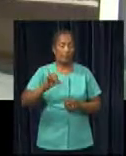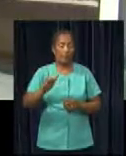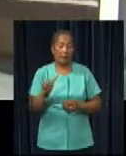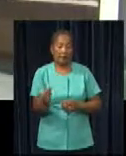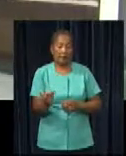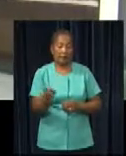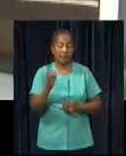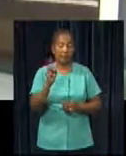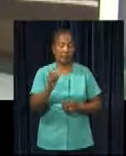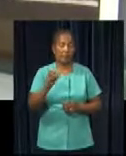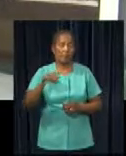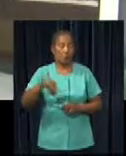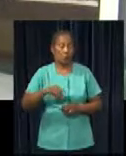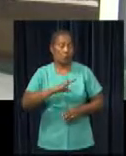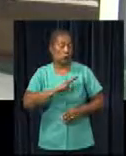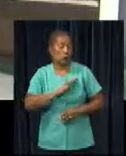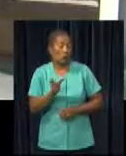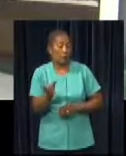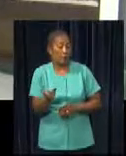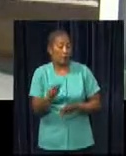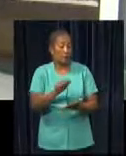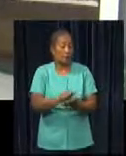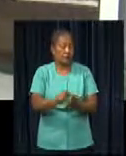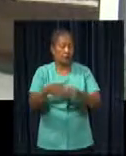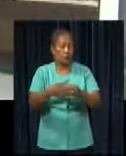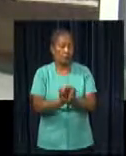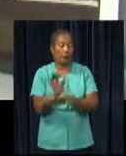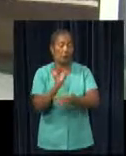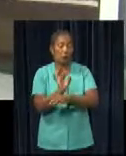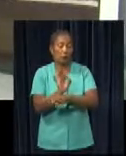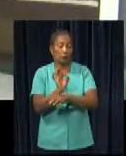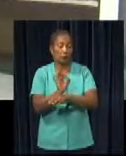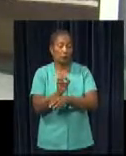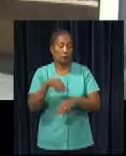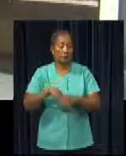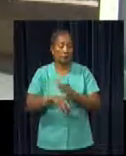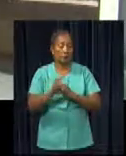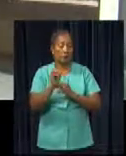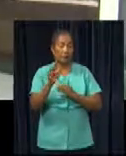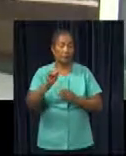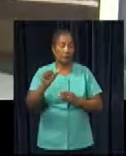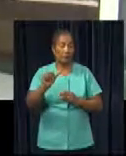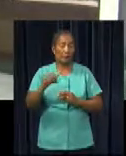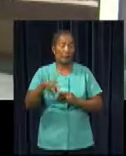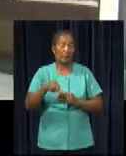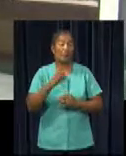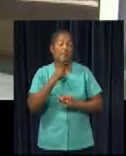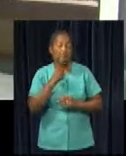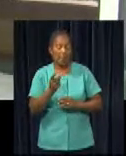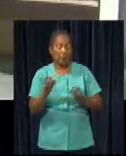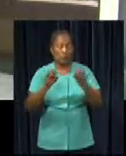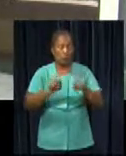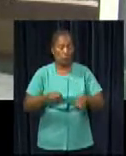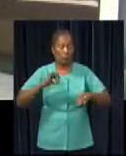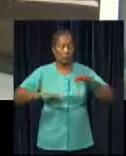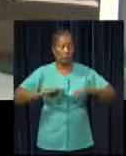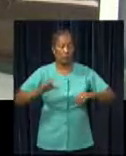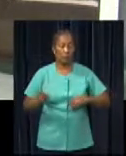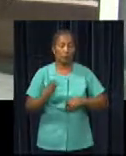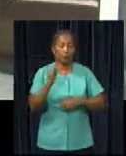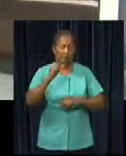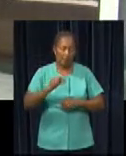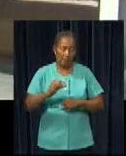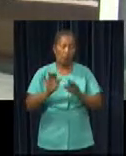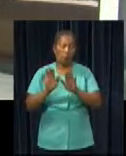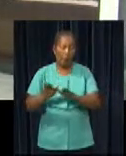who is also a member of the Parliamentary Committee on Education, says that the decision of the minister should be put on hold for the time